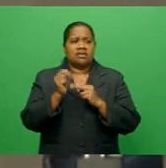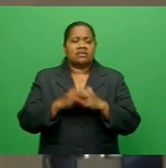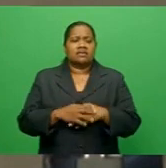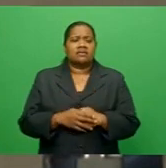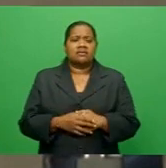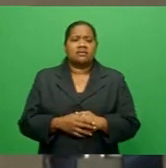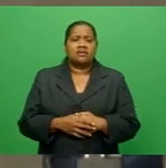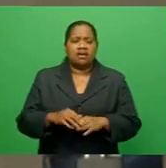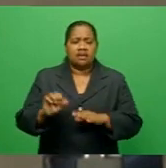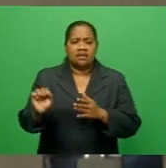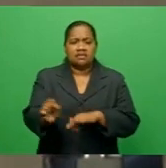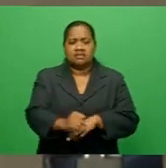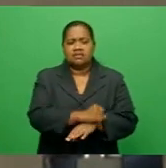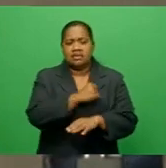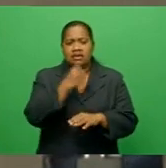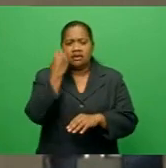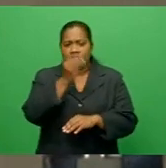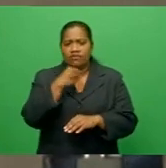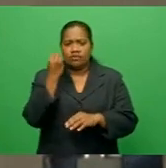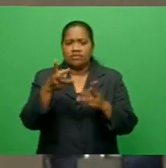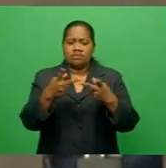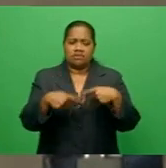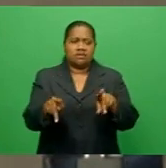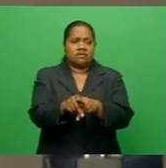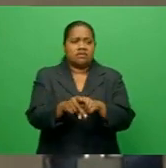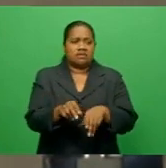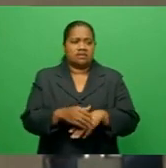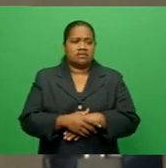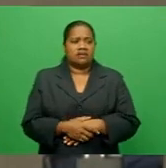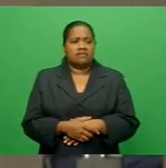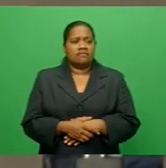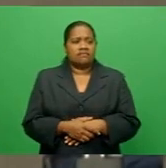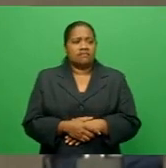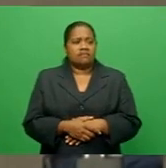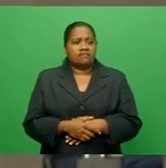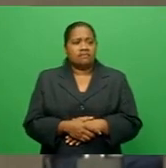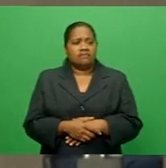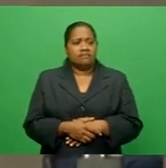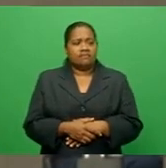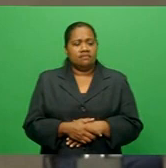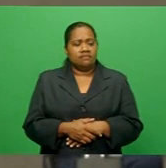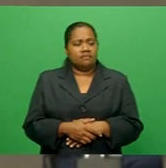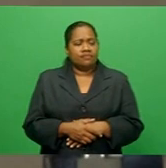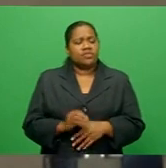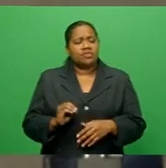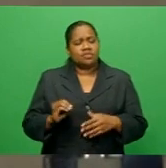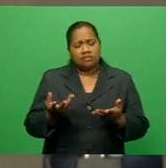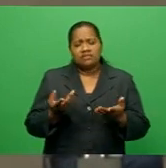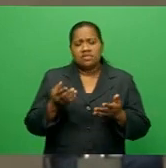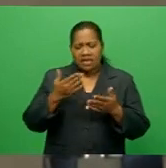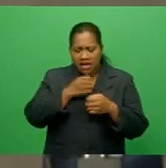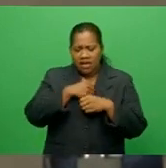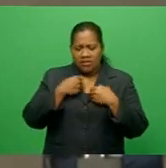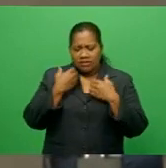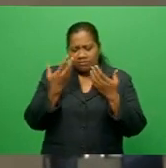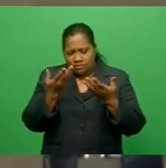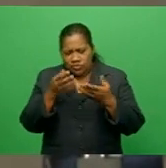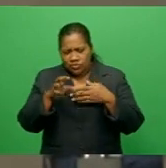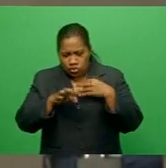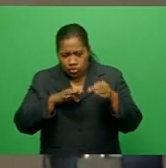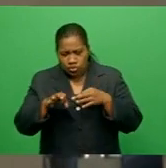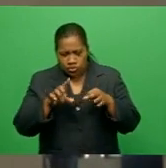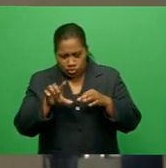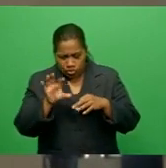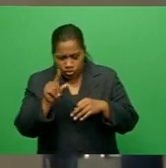what Lombasa does best and what it has been doing on this one, which is basically supplying